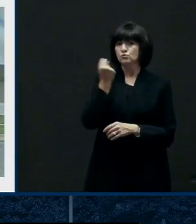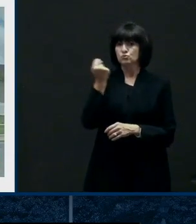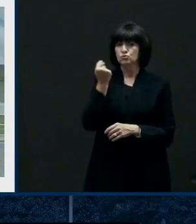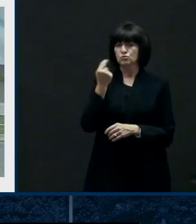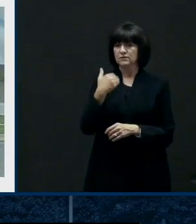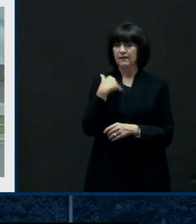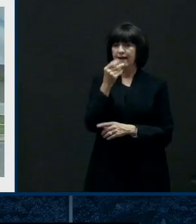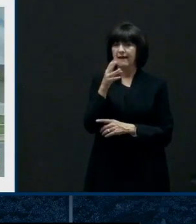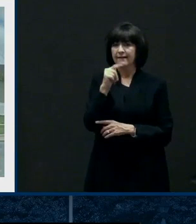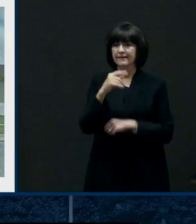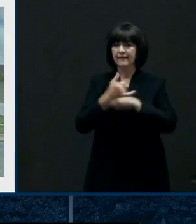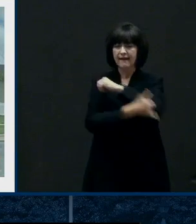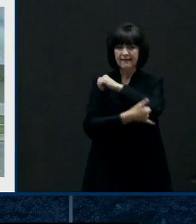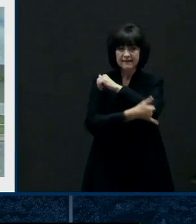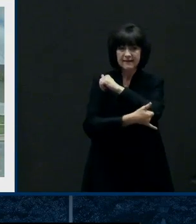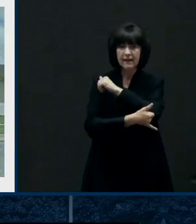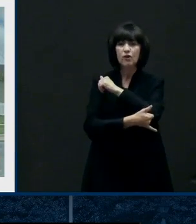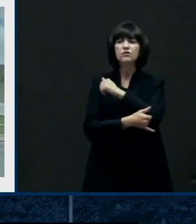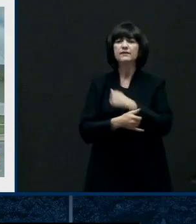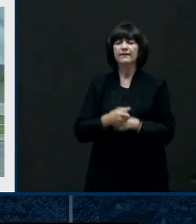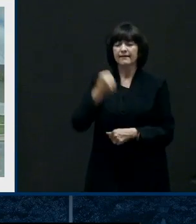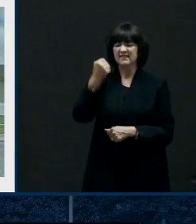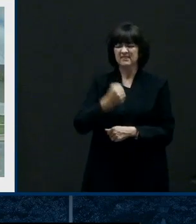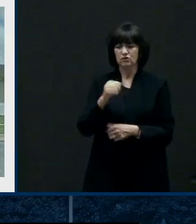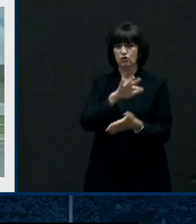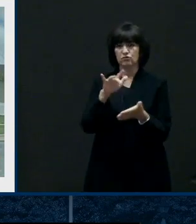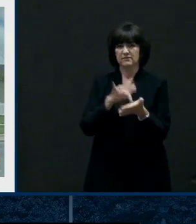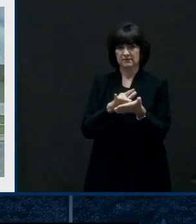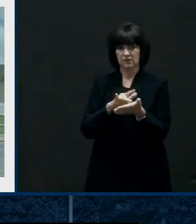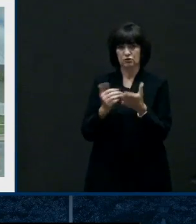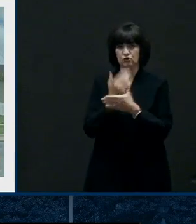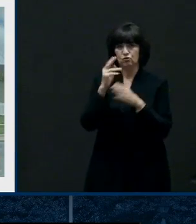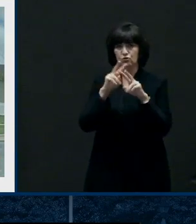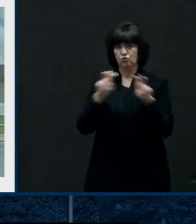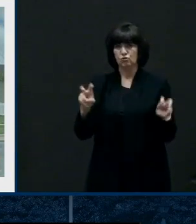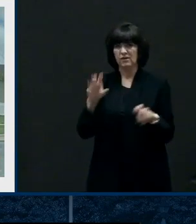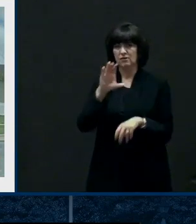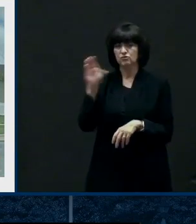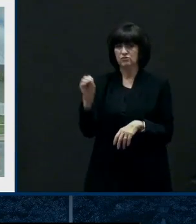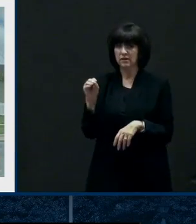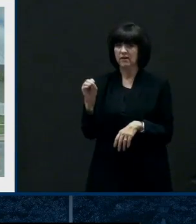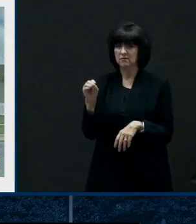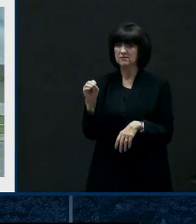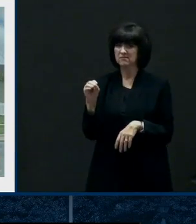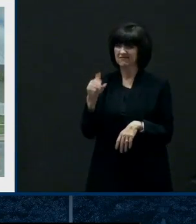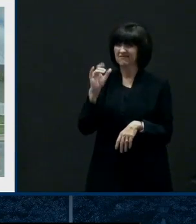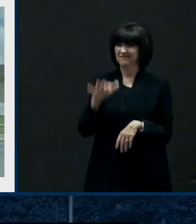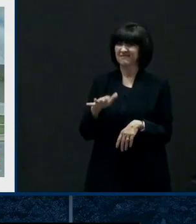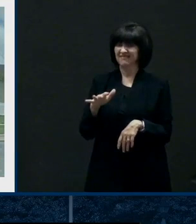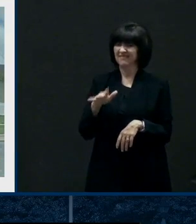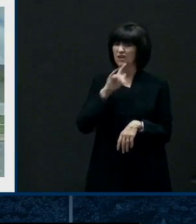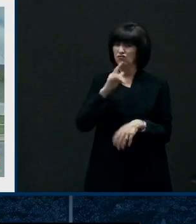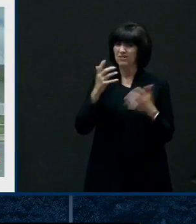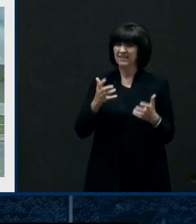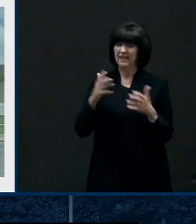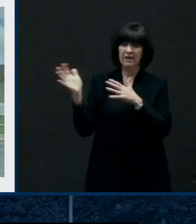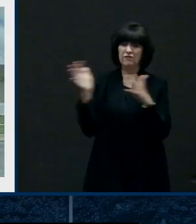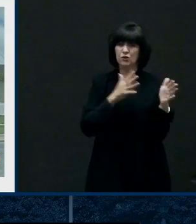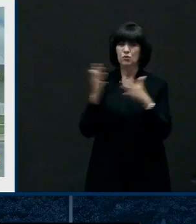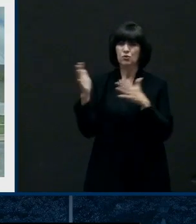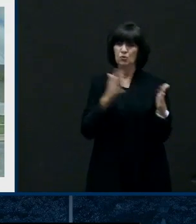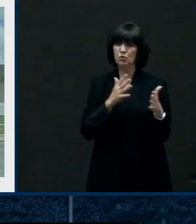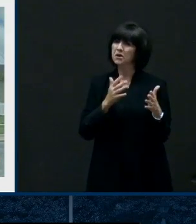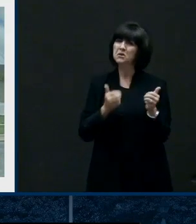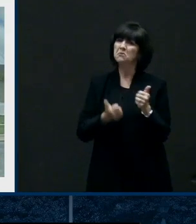southern and central Newcastle County. Went 29.2 miles. So kind of something that you would expect to see in the Midwest and not